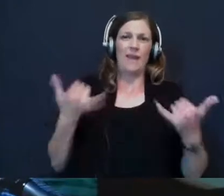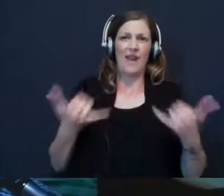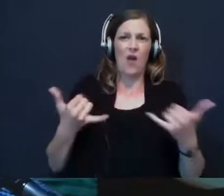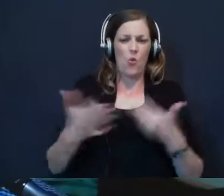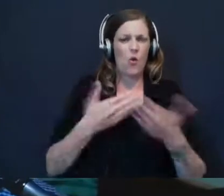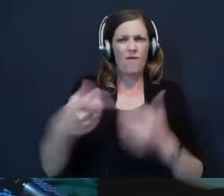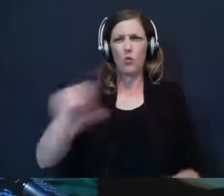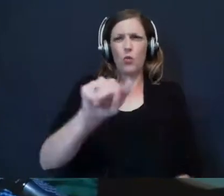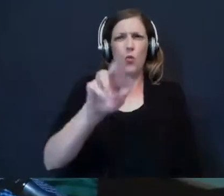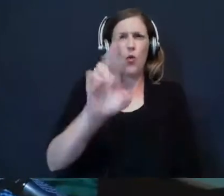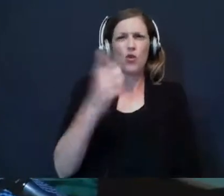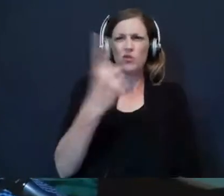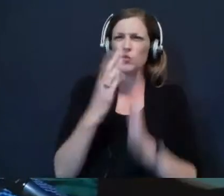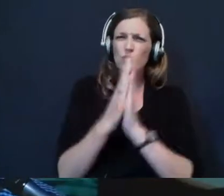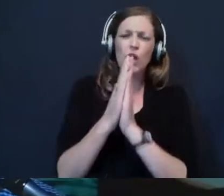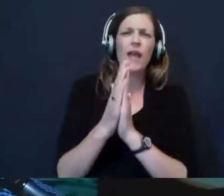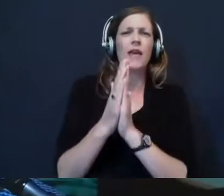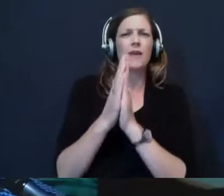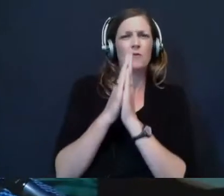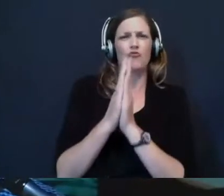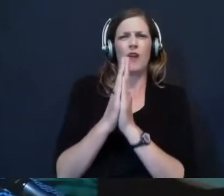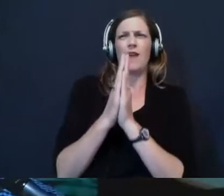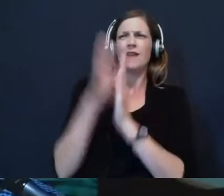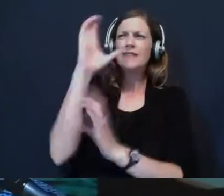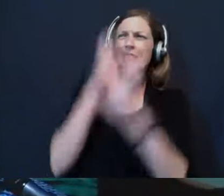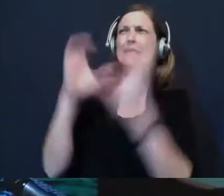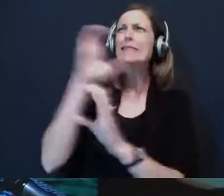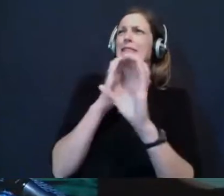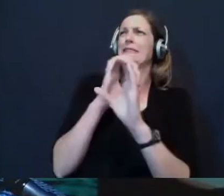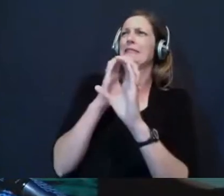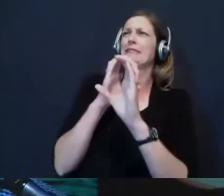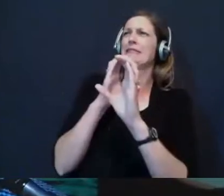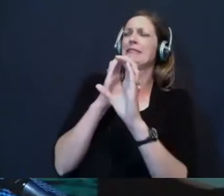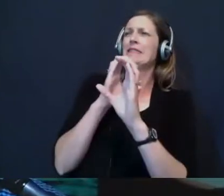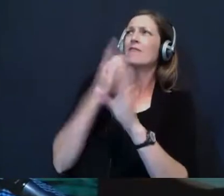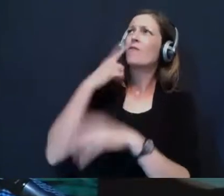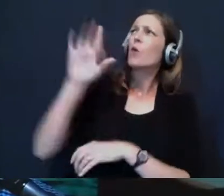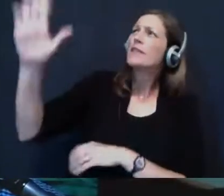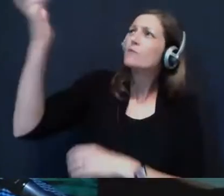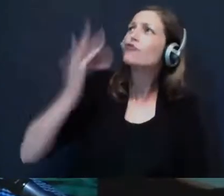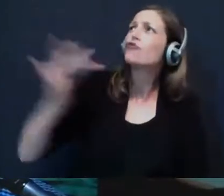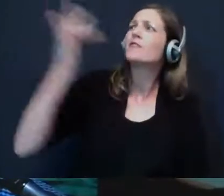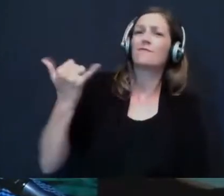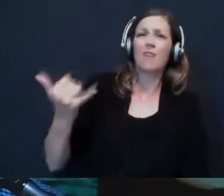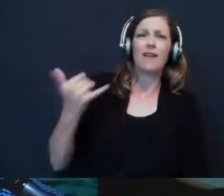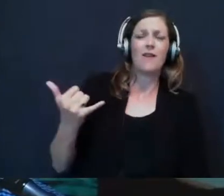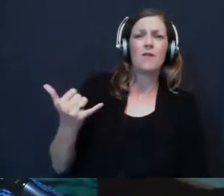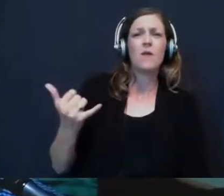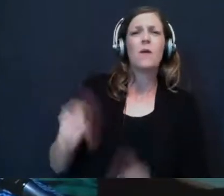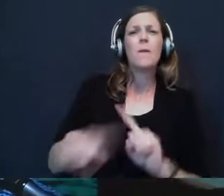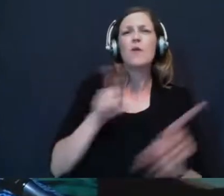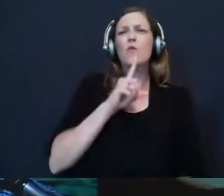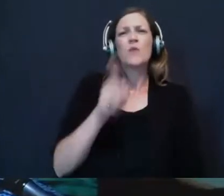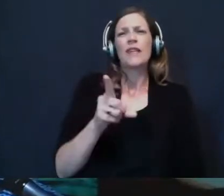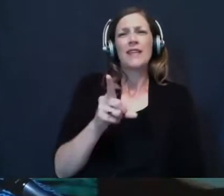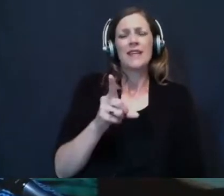just to pray. To pray and to seek and appeal to God's mercy in this time. But really, at the end of